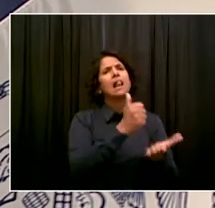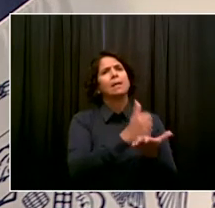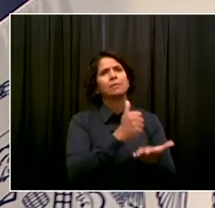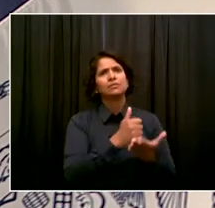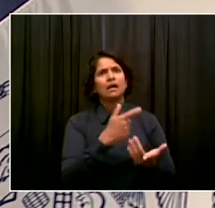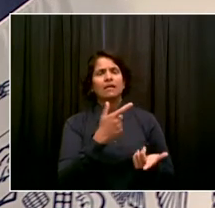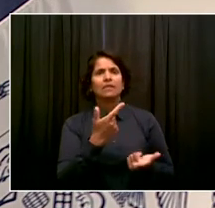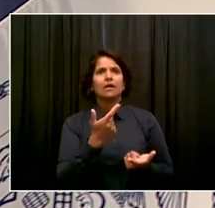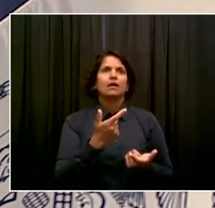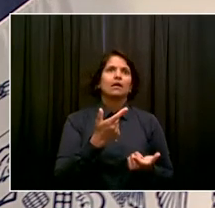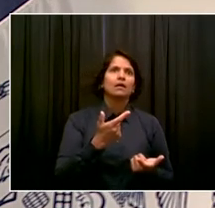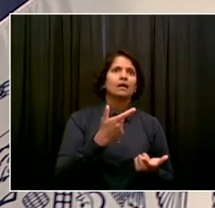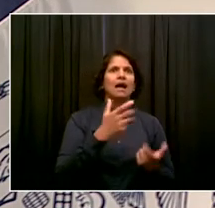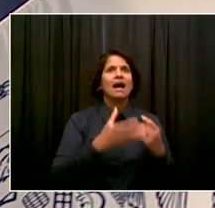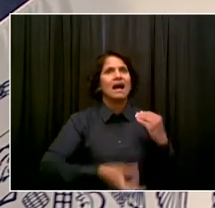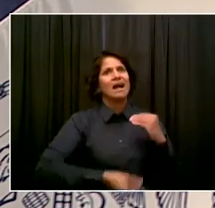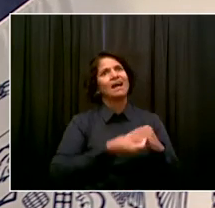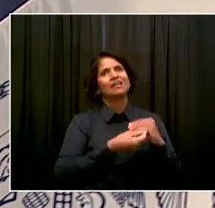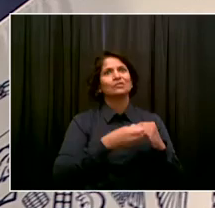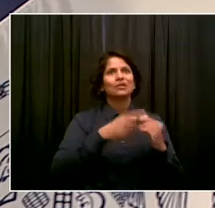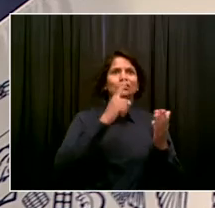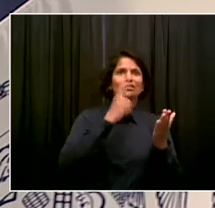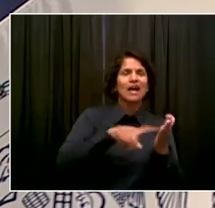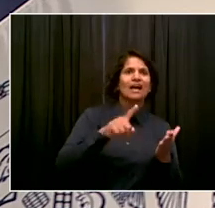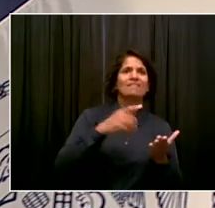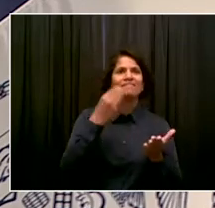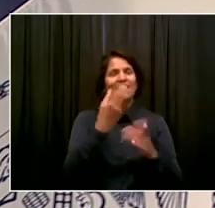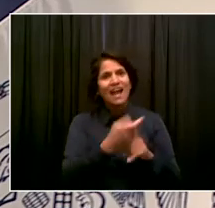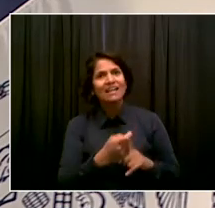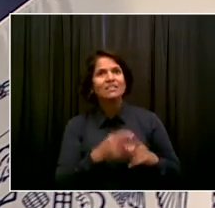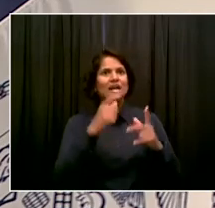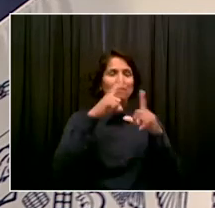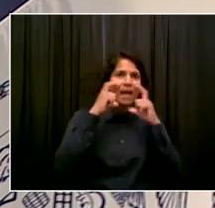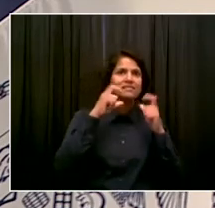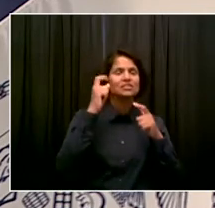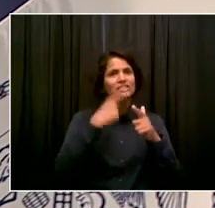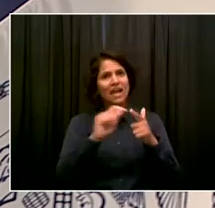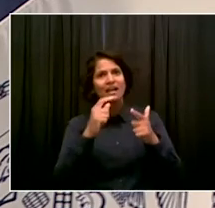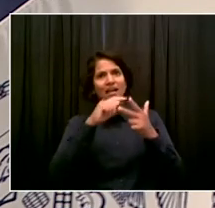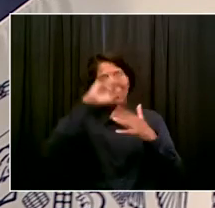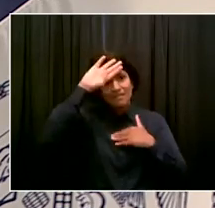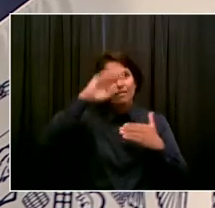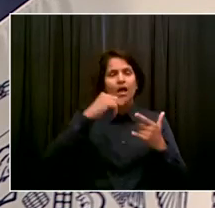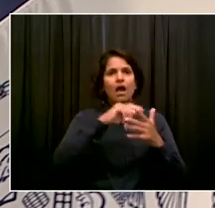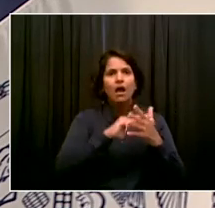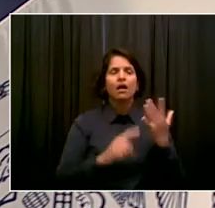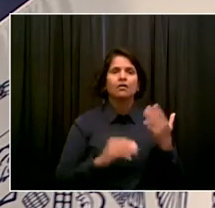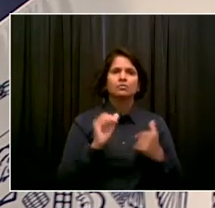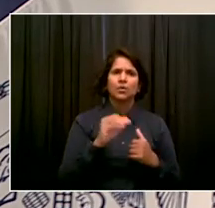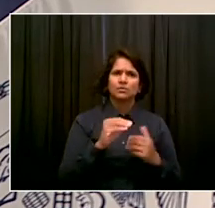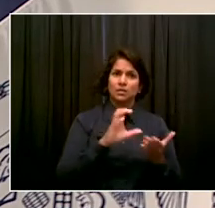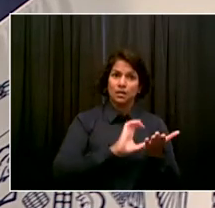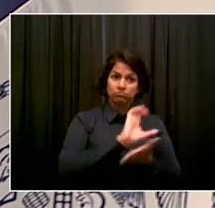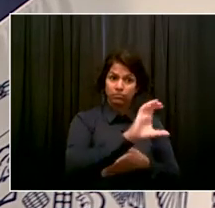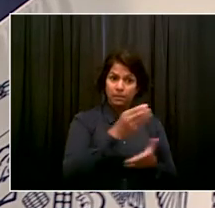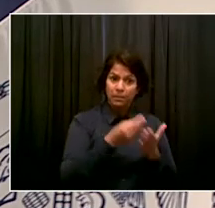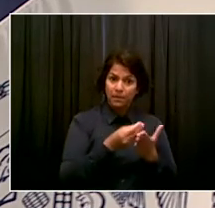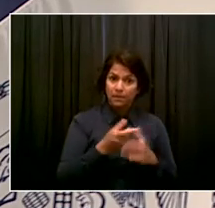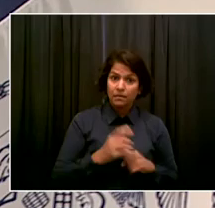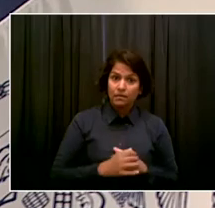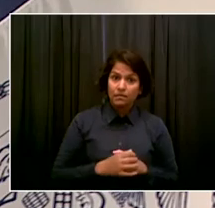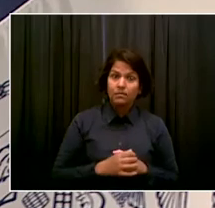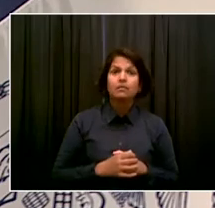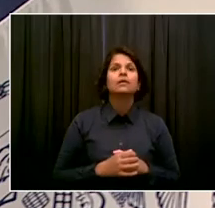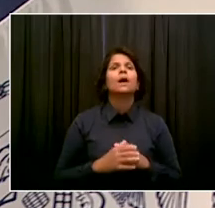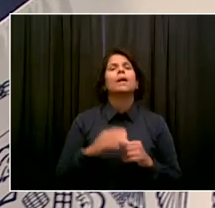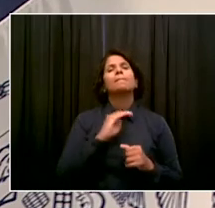something that's on the table or something you're considering? We're going to look at a variety of ways that we can help the businesses, Amanda. We want